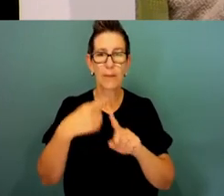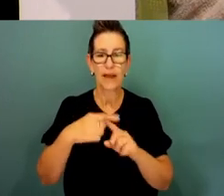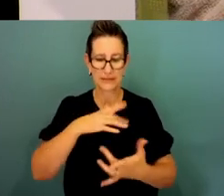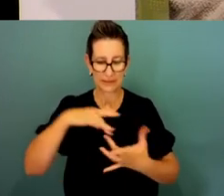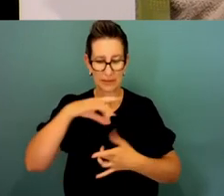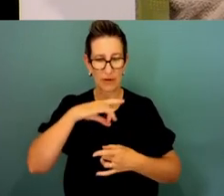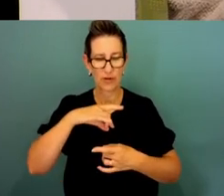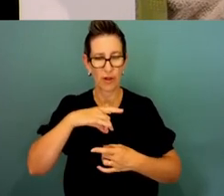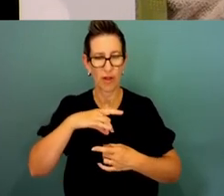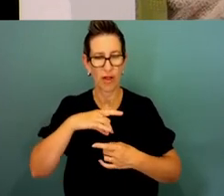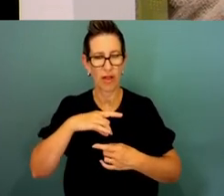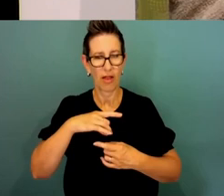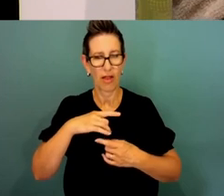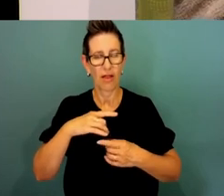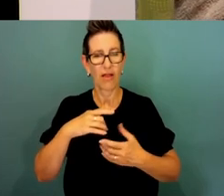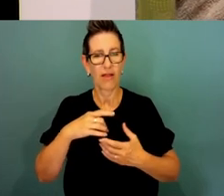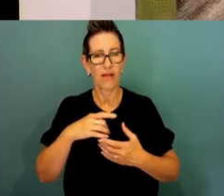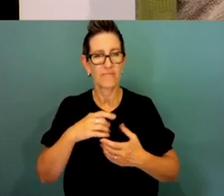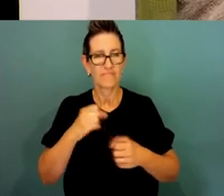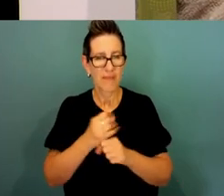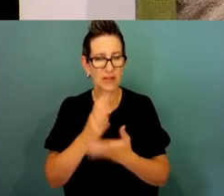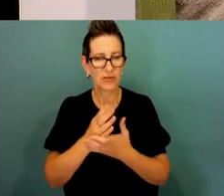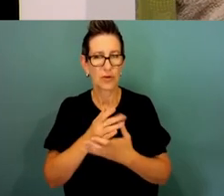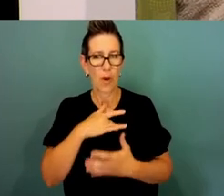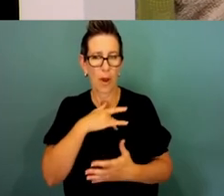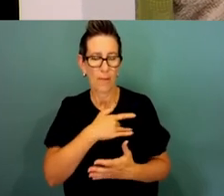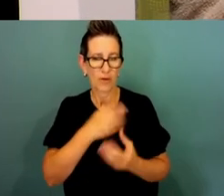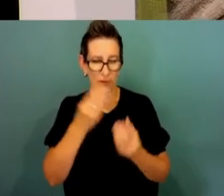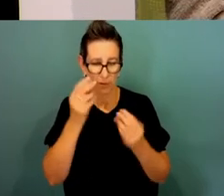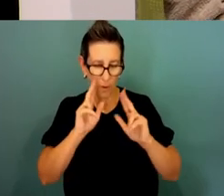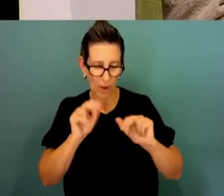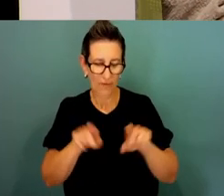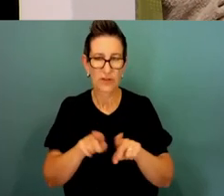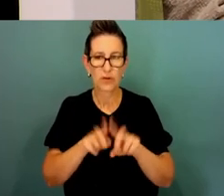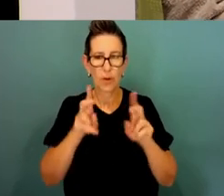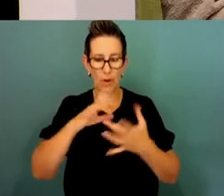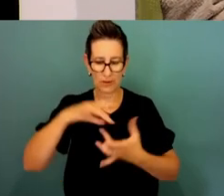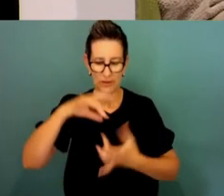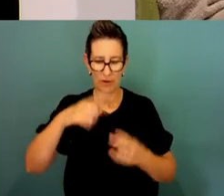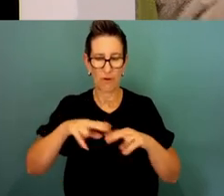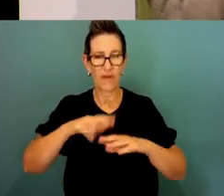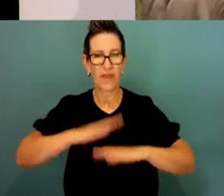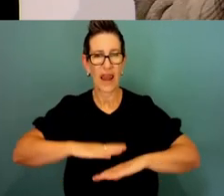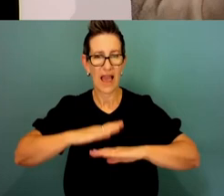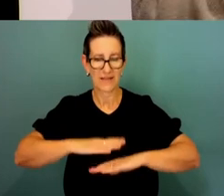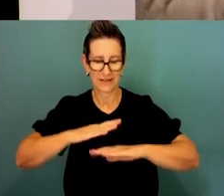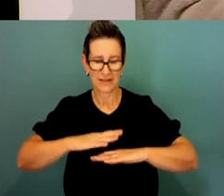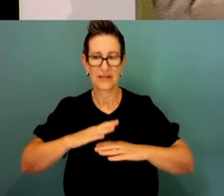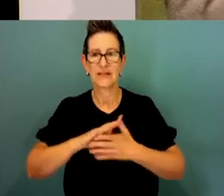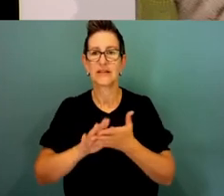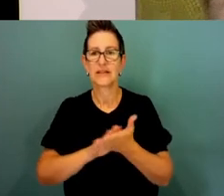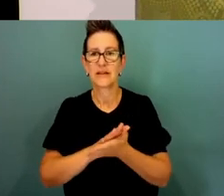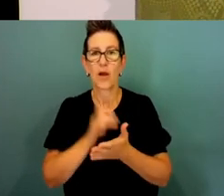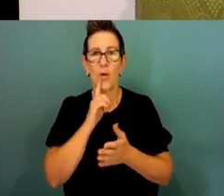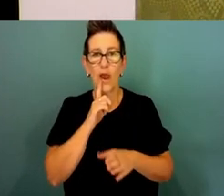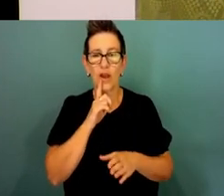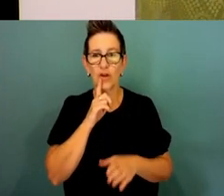The physical part is going to be taken care of by what we call our spirit of the land. So, that means that as you're actually turning foot on